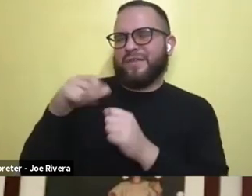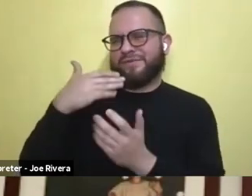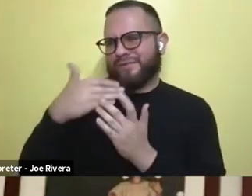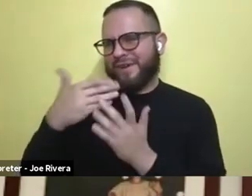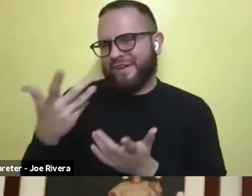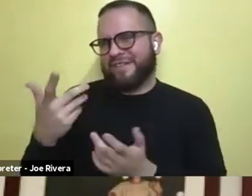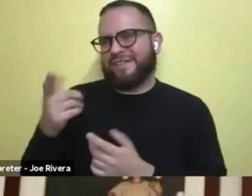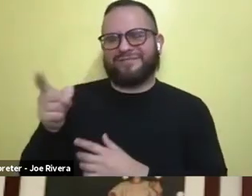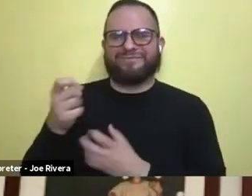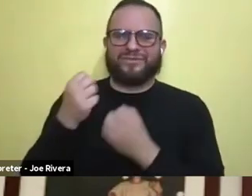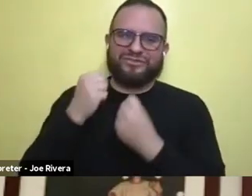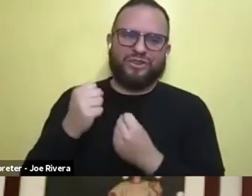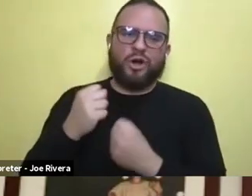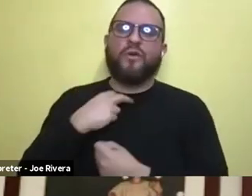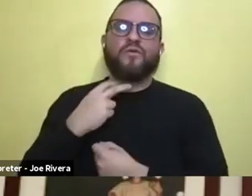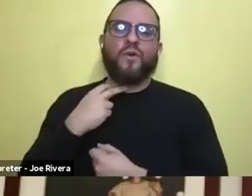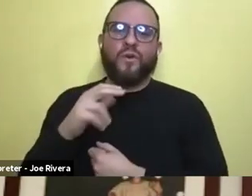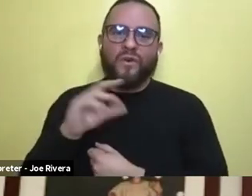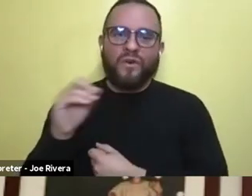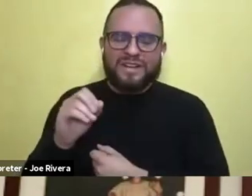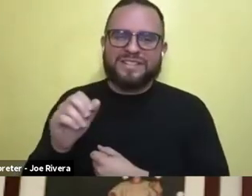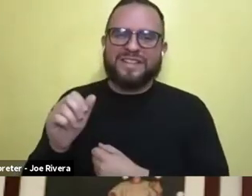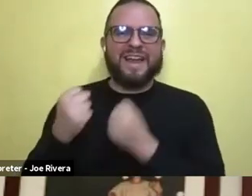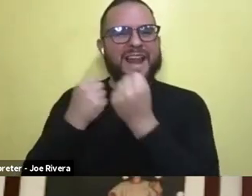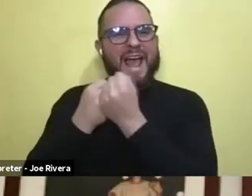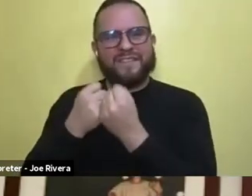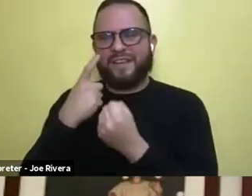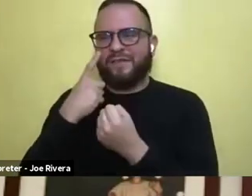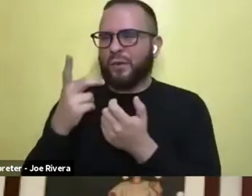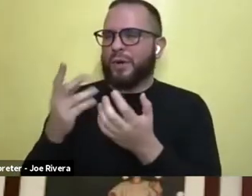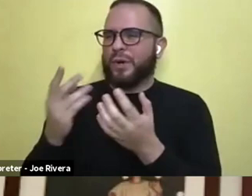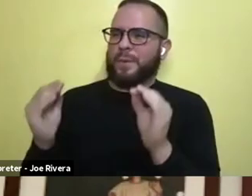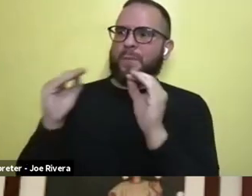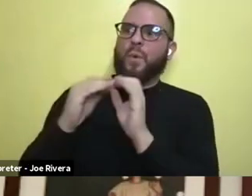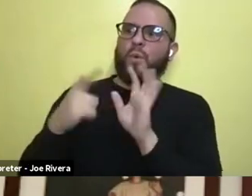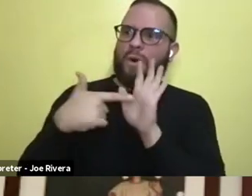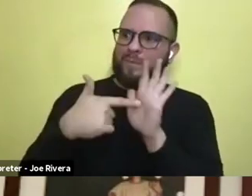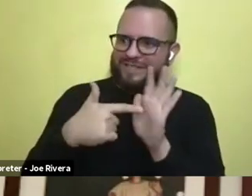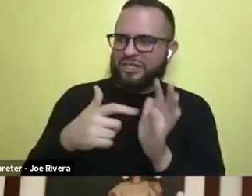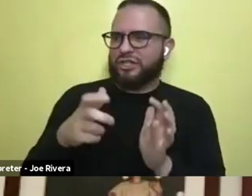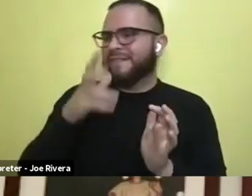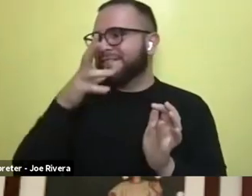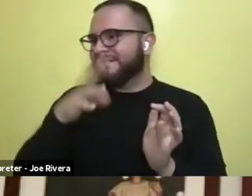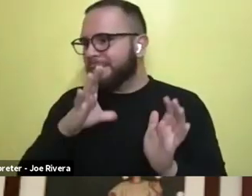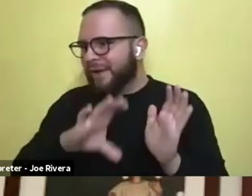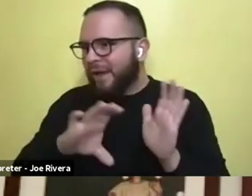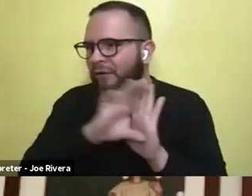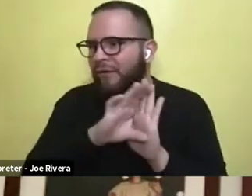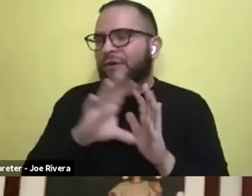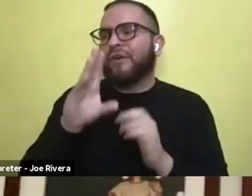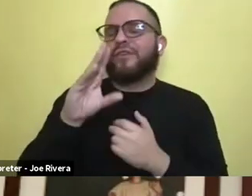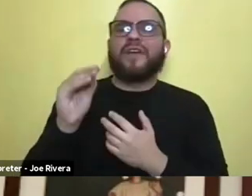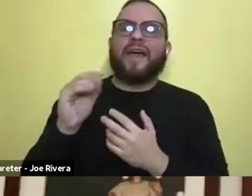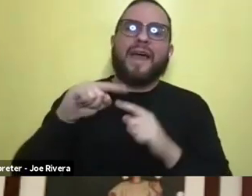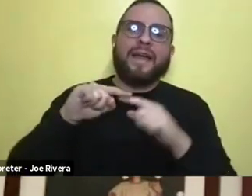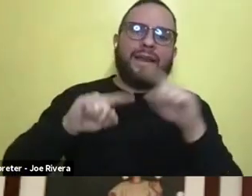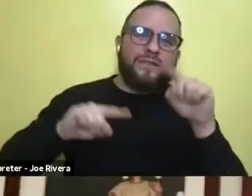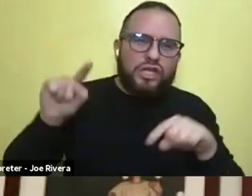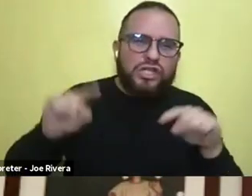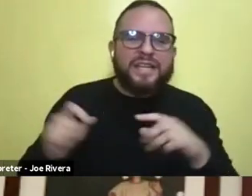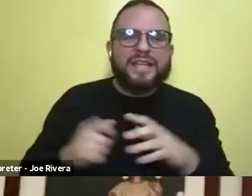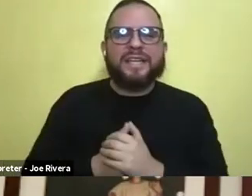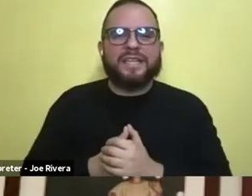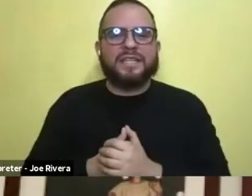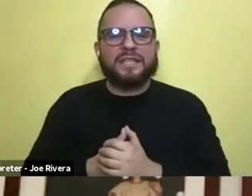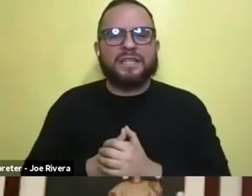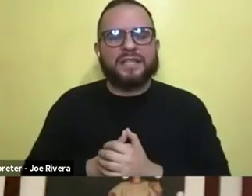voice and advocate for, uh, more representation of female characters and, you know, diversity. Um,